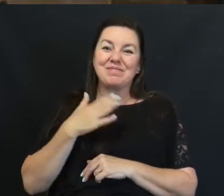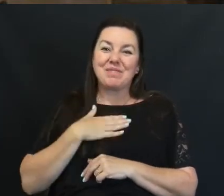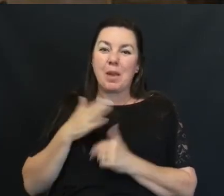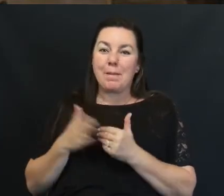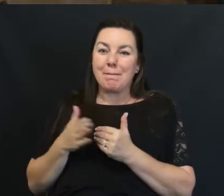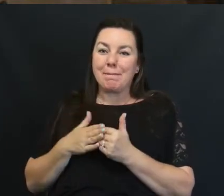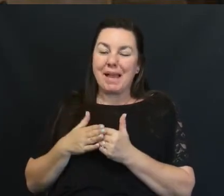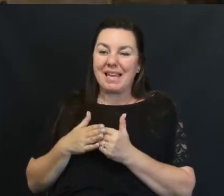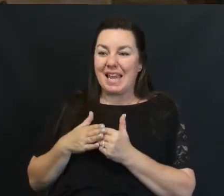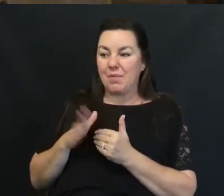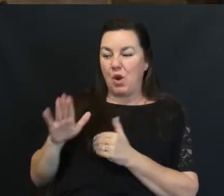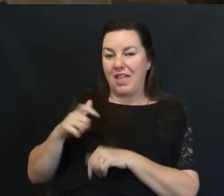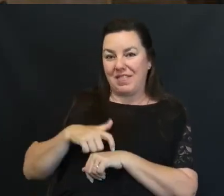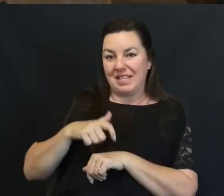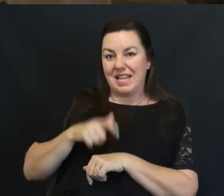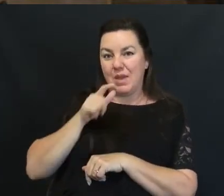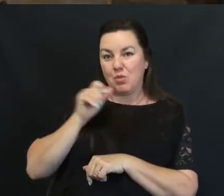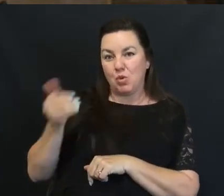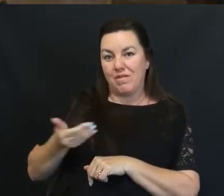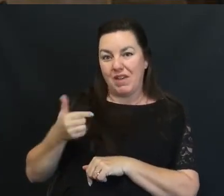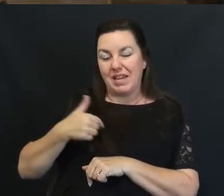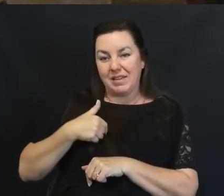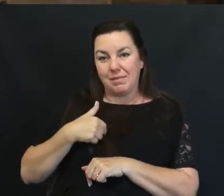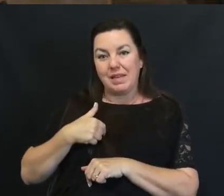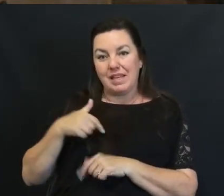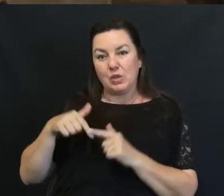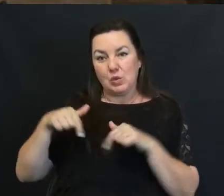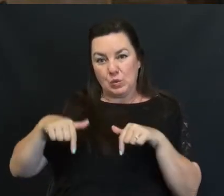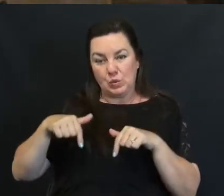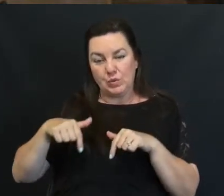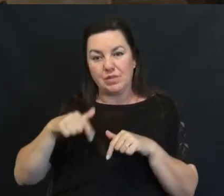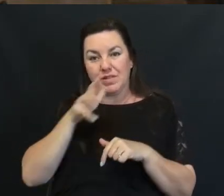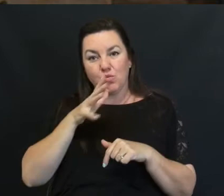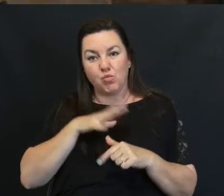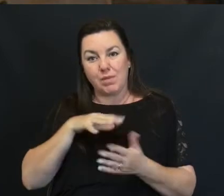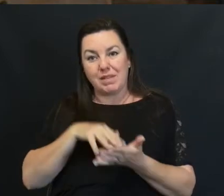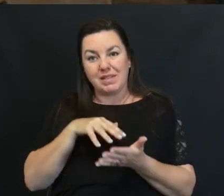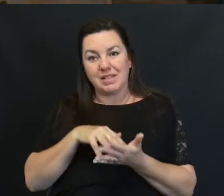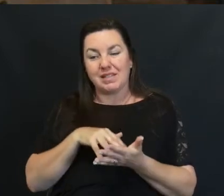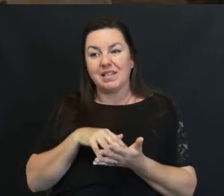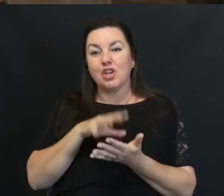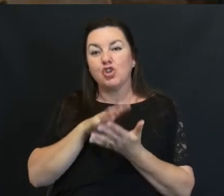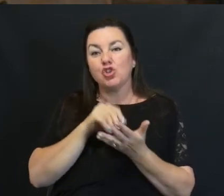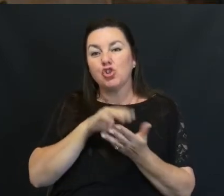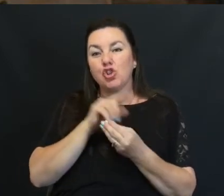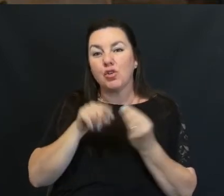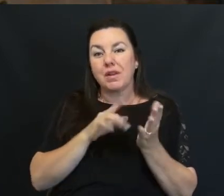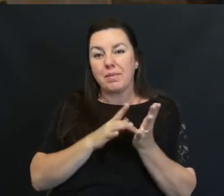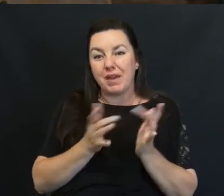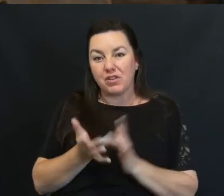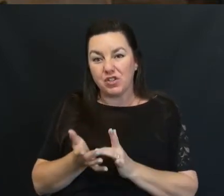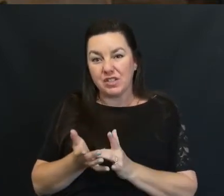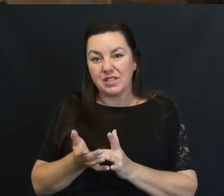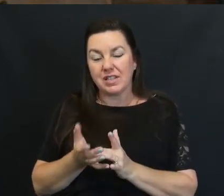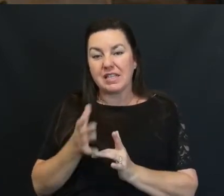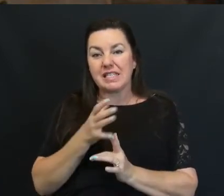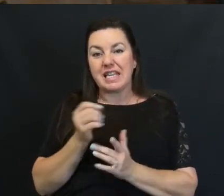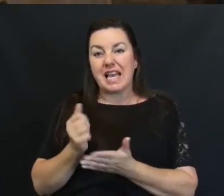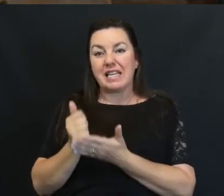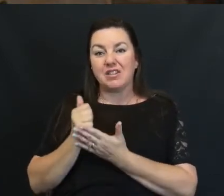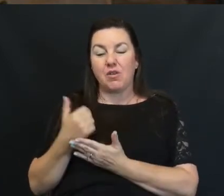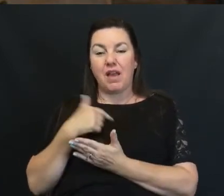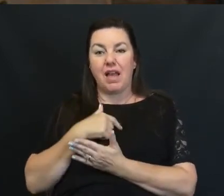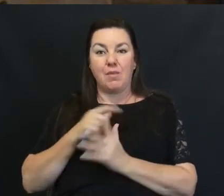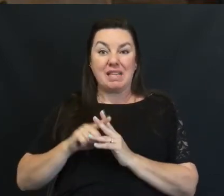neighbor At the time Who invited me To this study To learn about Jesus And helped